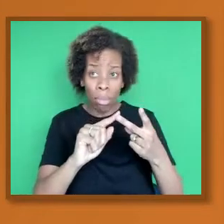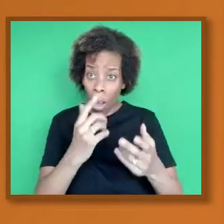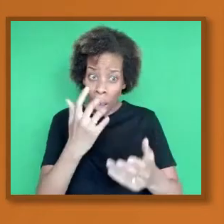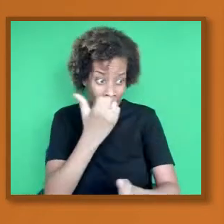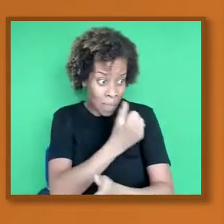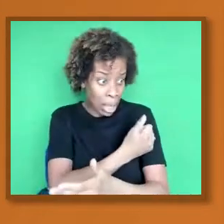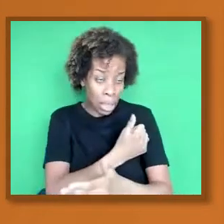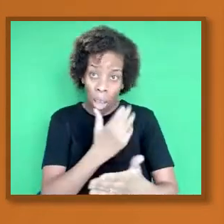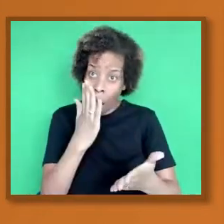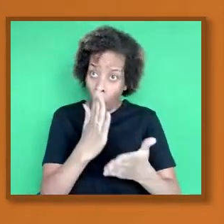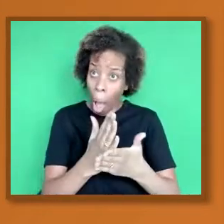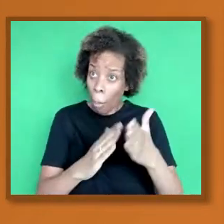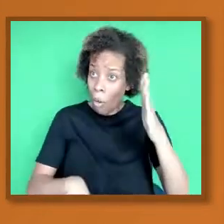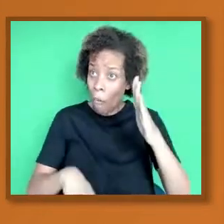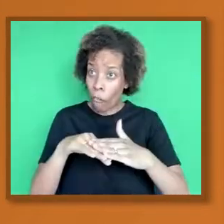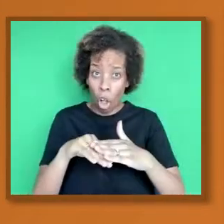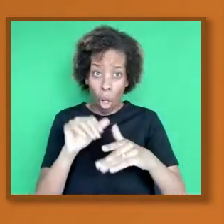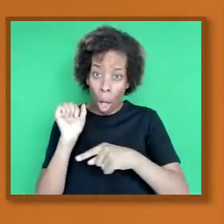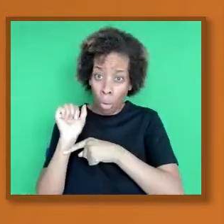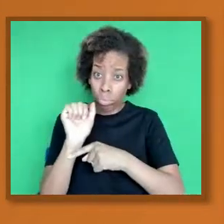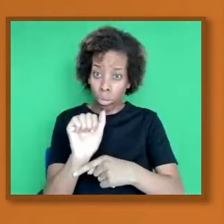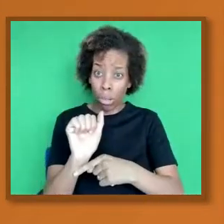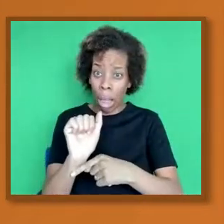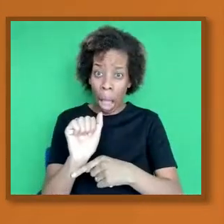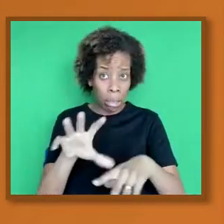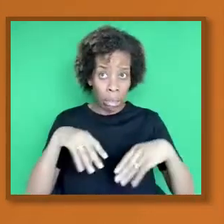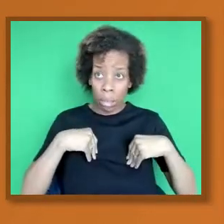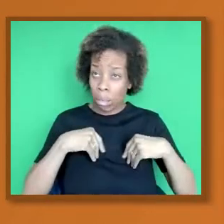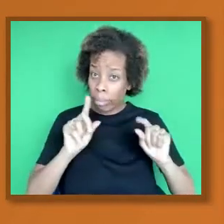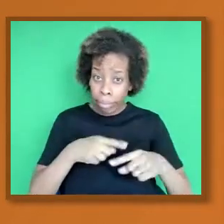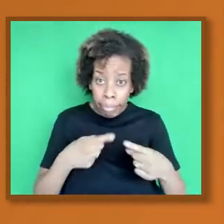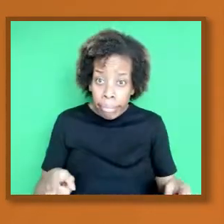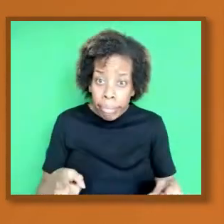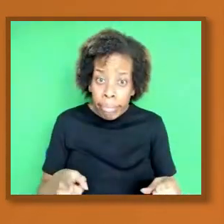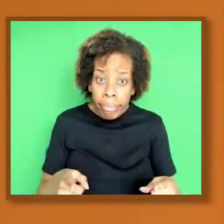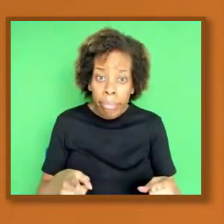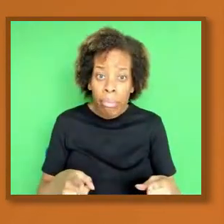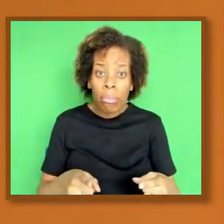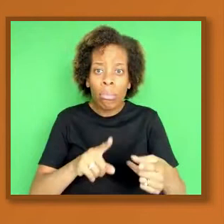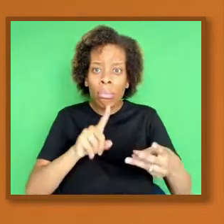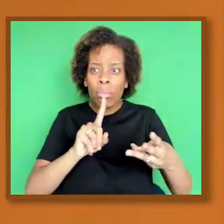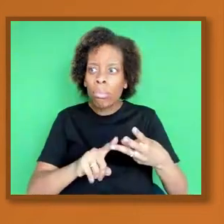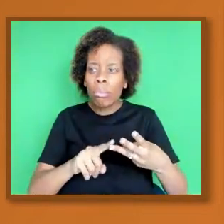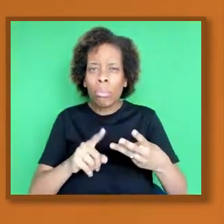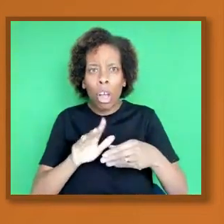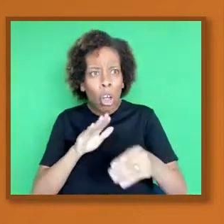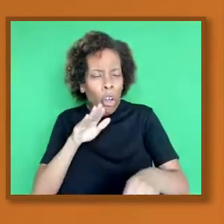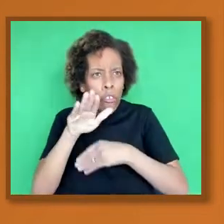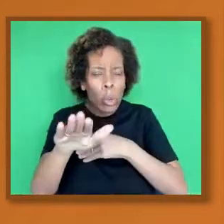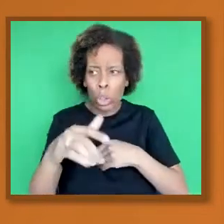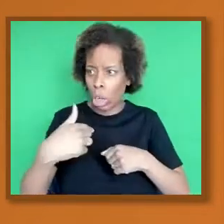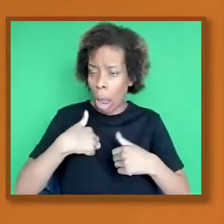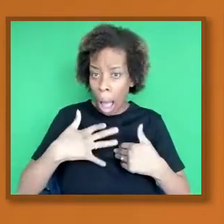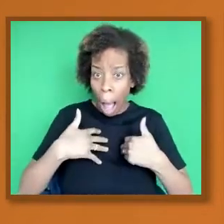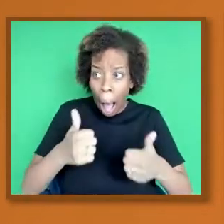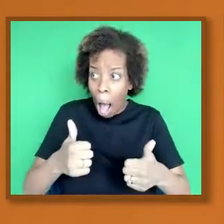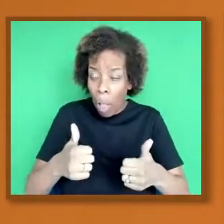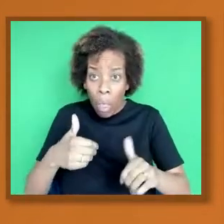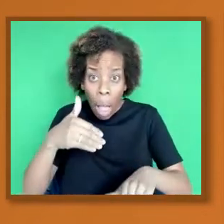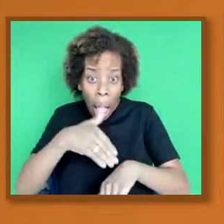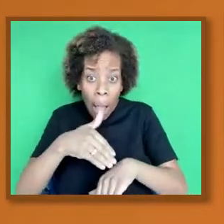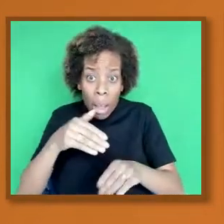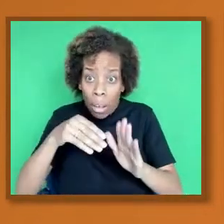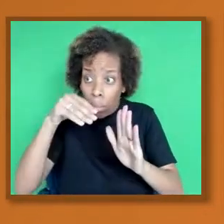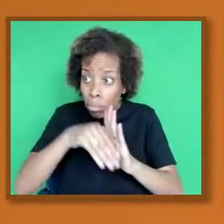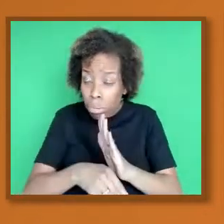there any long term impacts which will be on our bodies? And then there's other things which are, as I